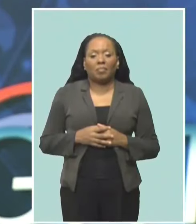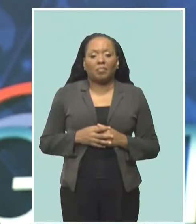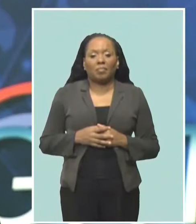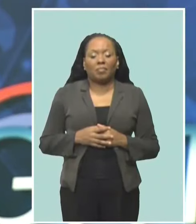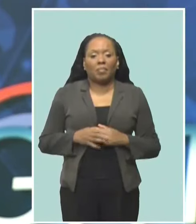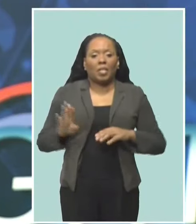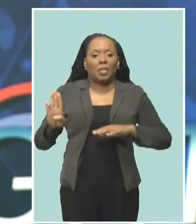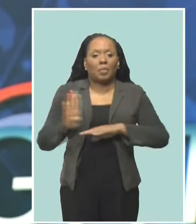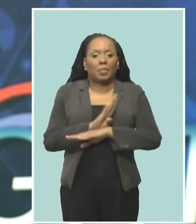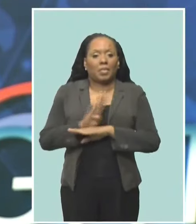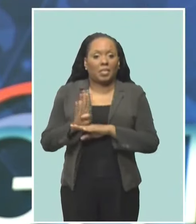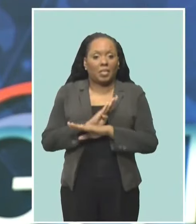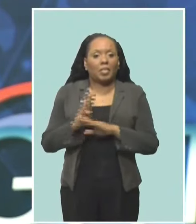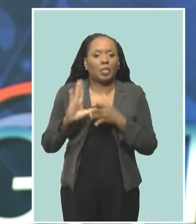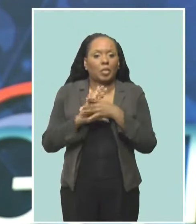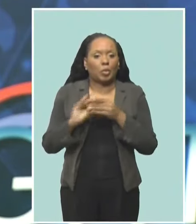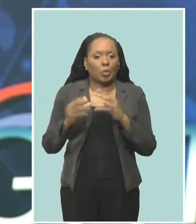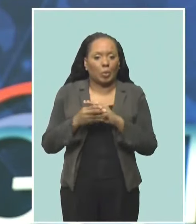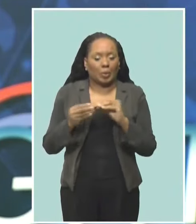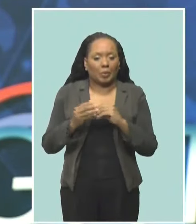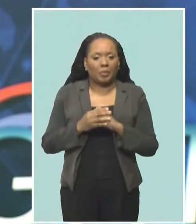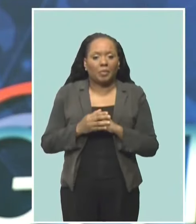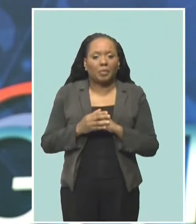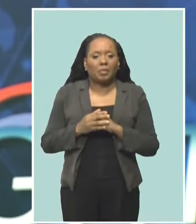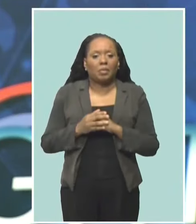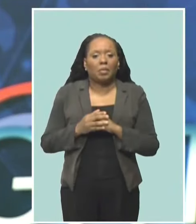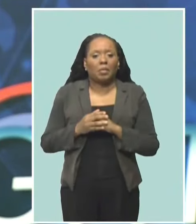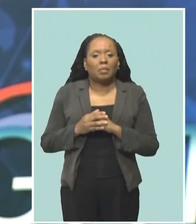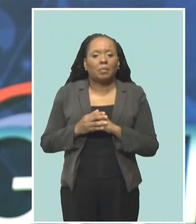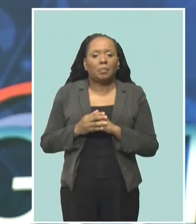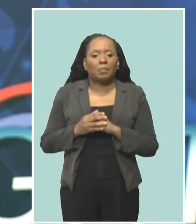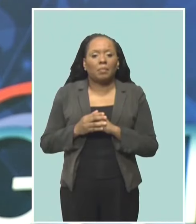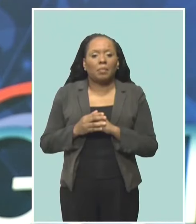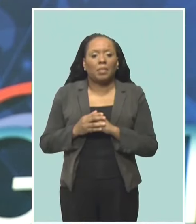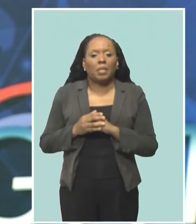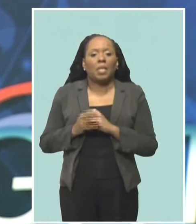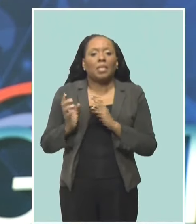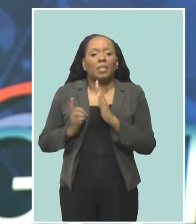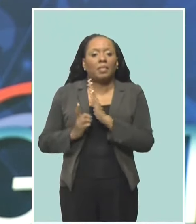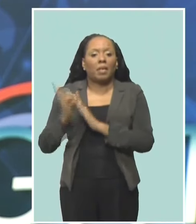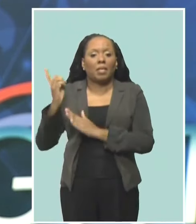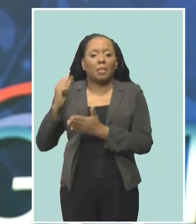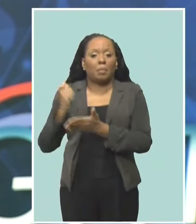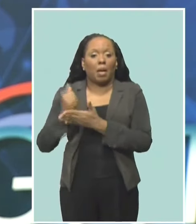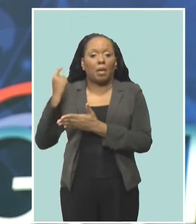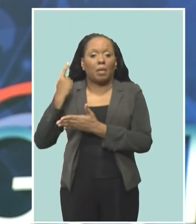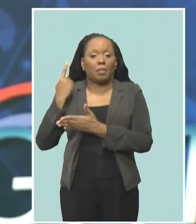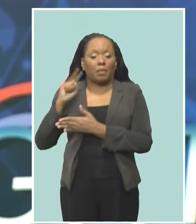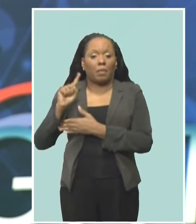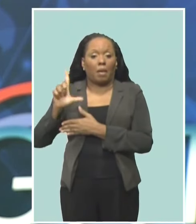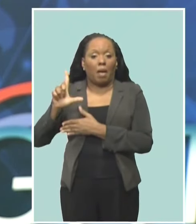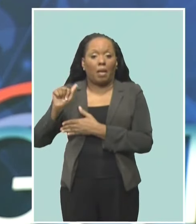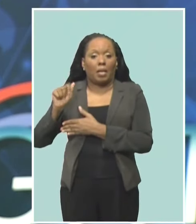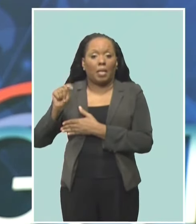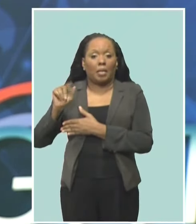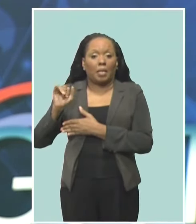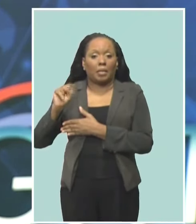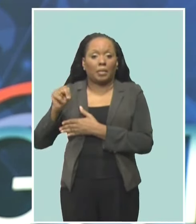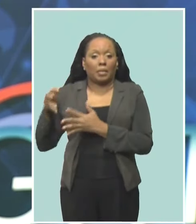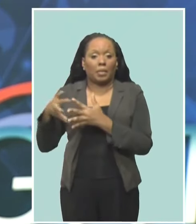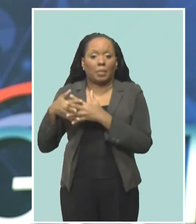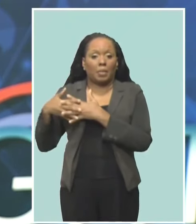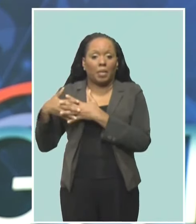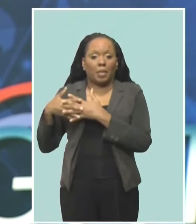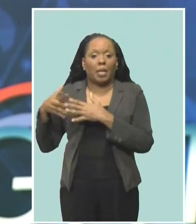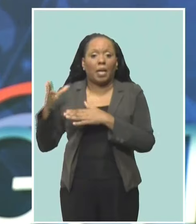In business tonight, the relationship between the Development Bank of Latin America and the Caribbean and Barbados is moving to the next